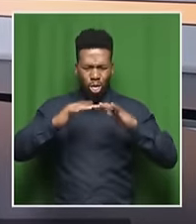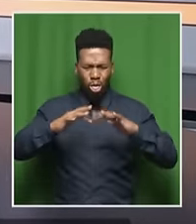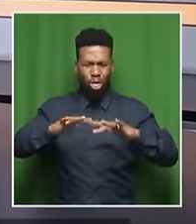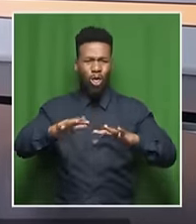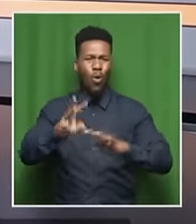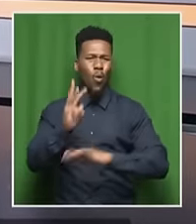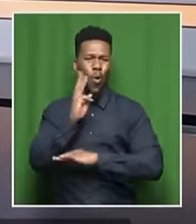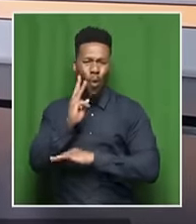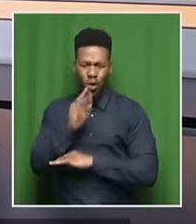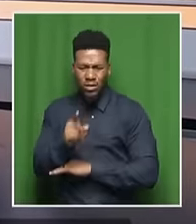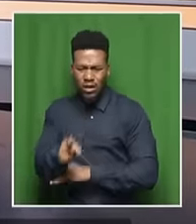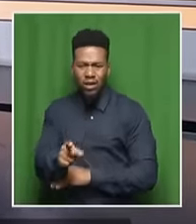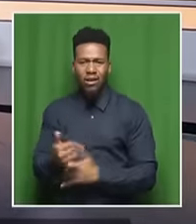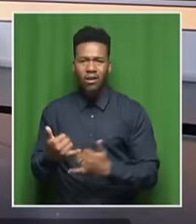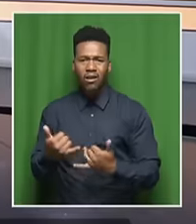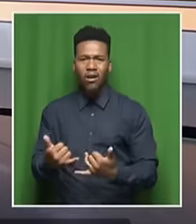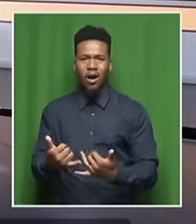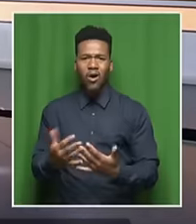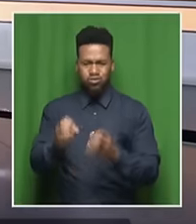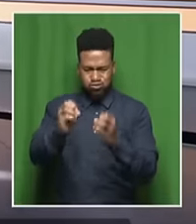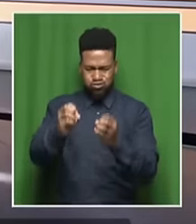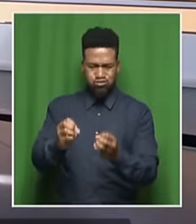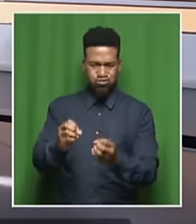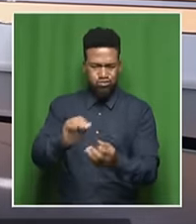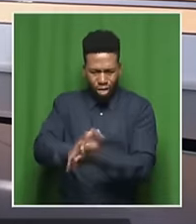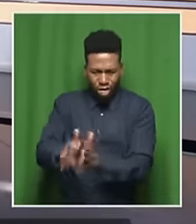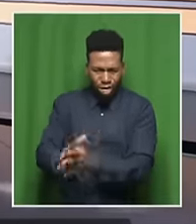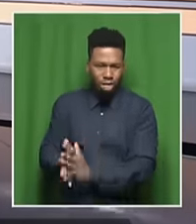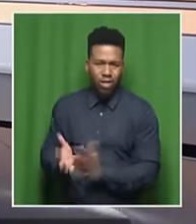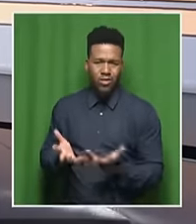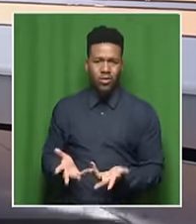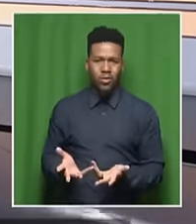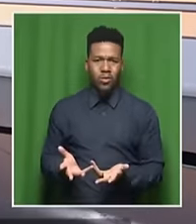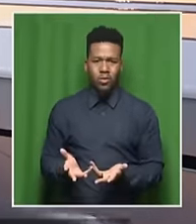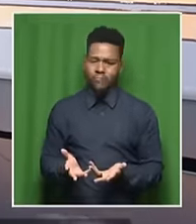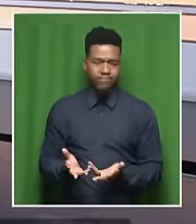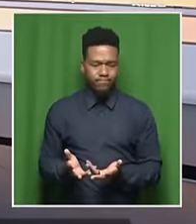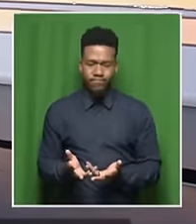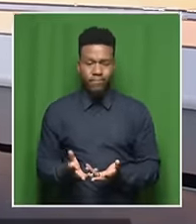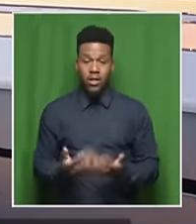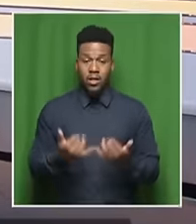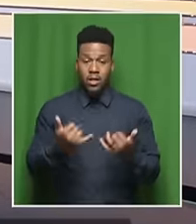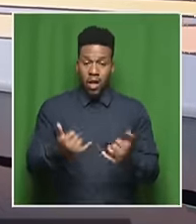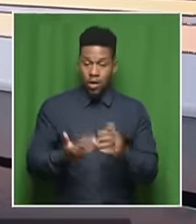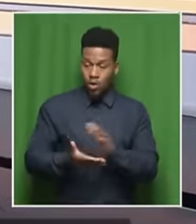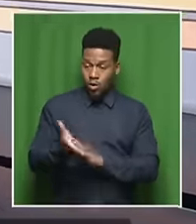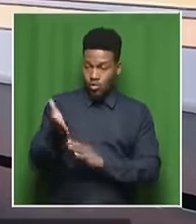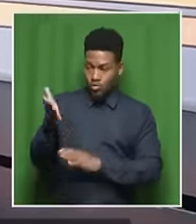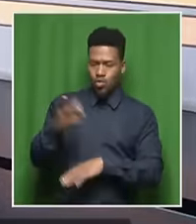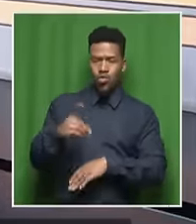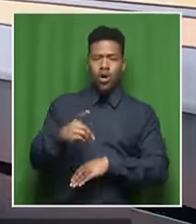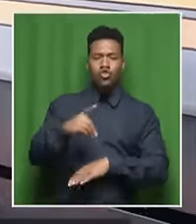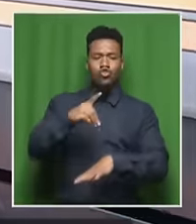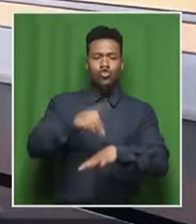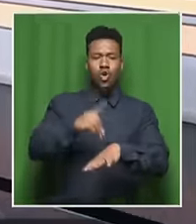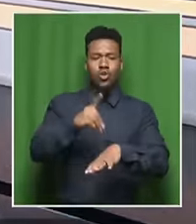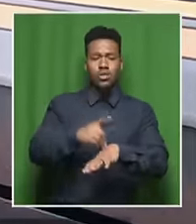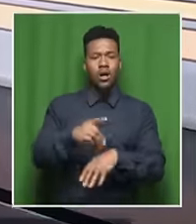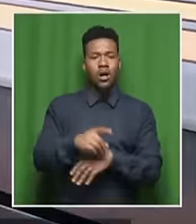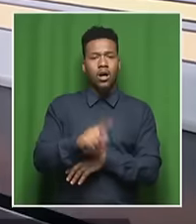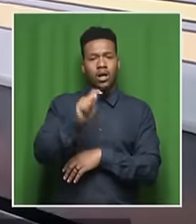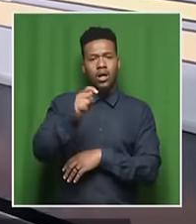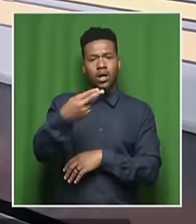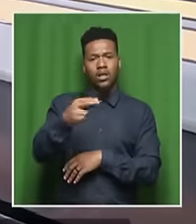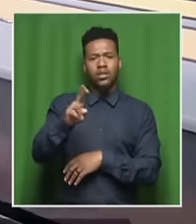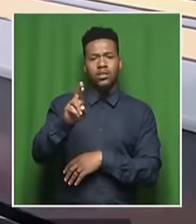unable to be used. And then what do you do? Dr. Turton, we come to you now. And, you know, obviously we get a